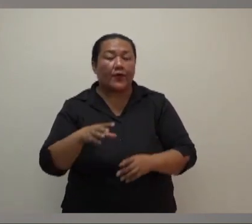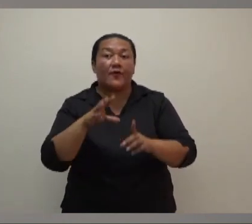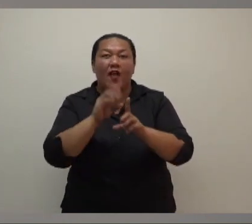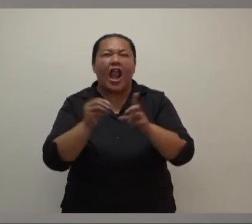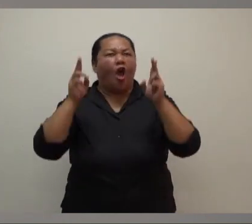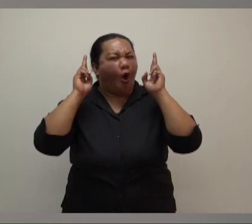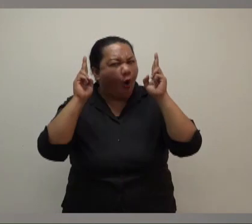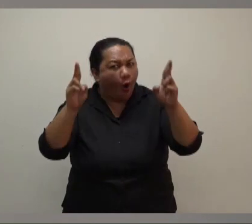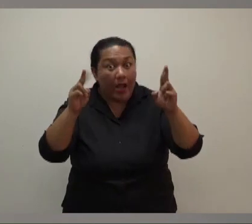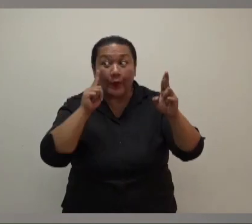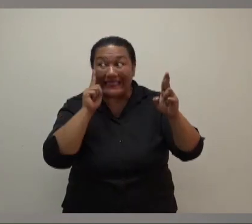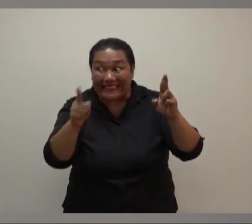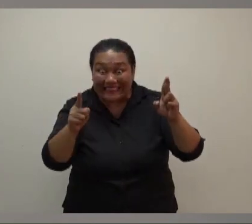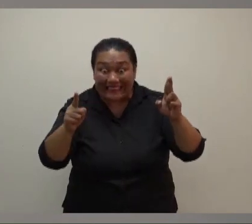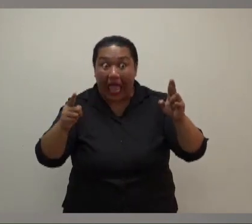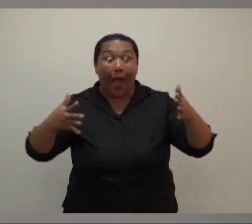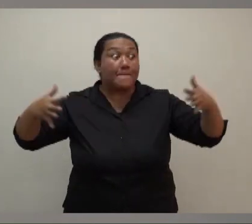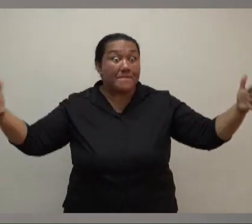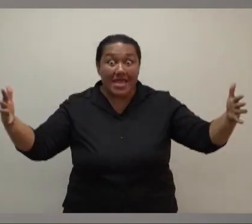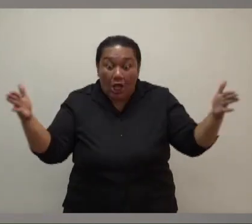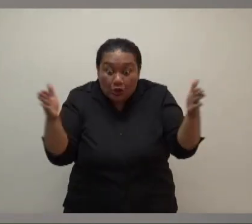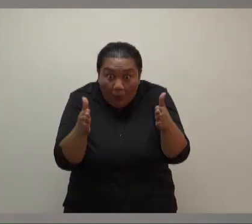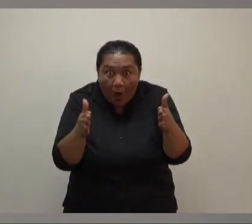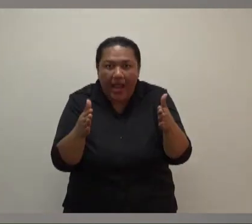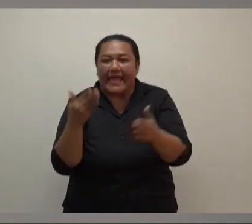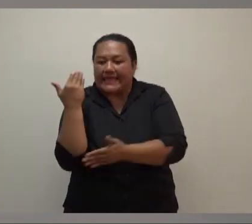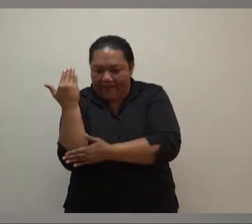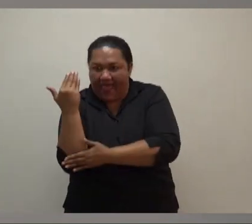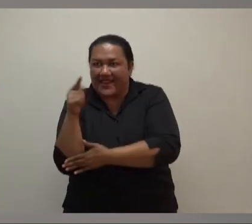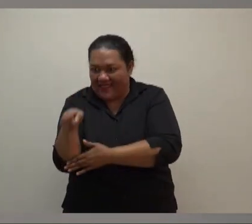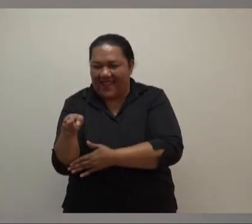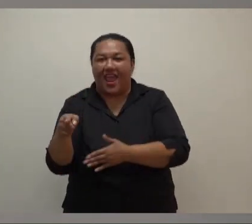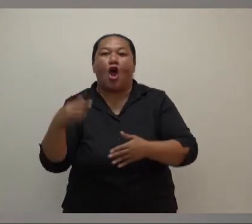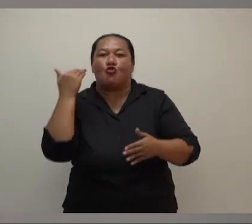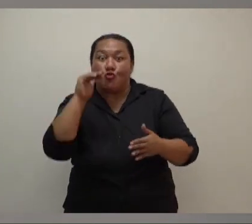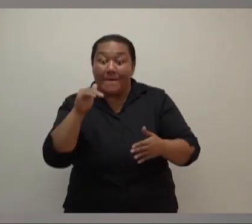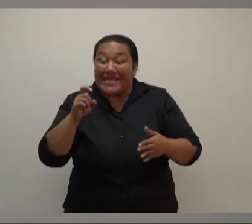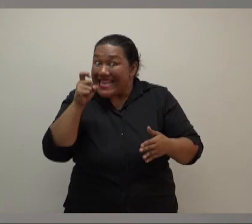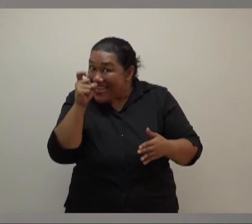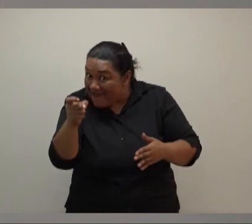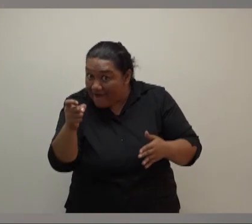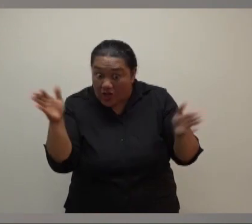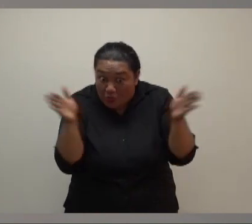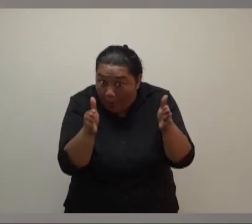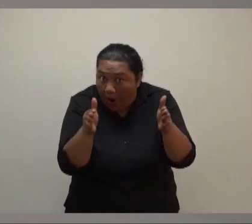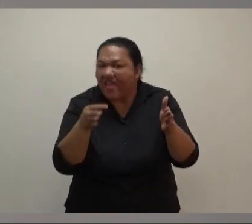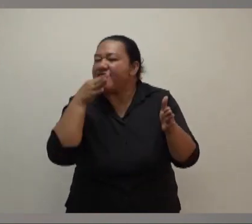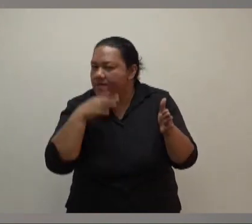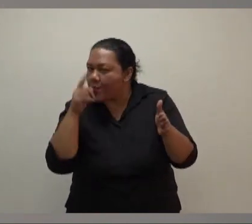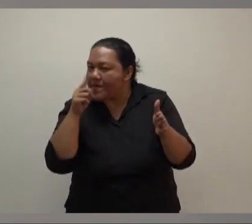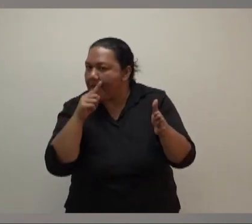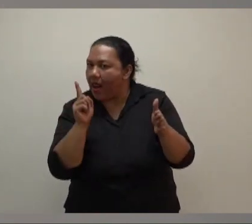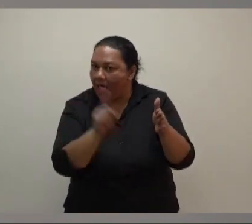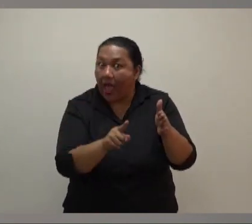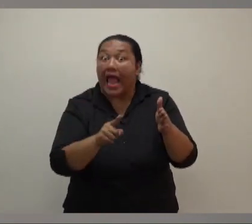that are there. The basic provisions remain intact. We are not introducing anything outside of the COVID-safe measures that we continuously have